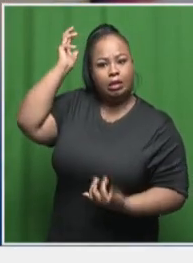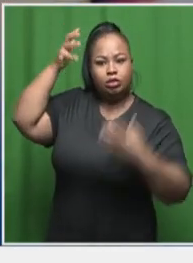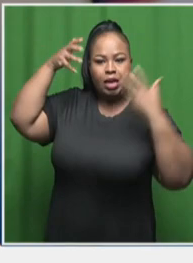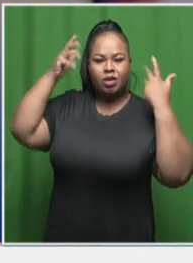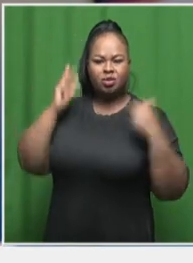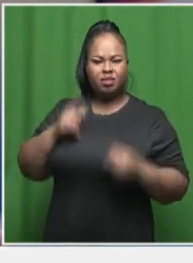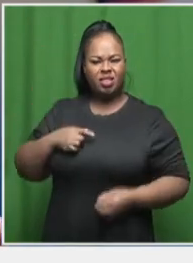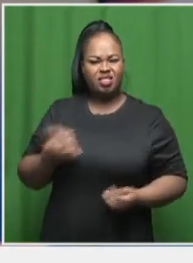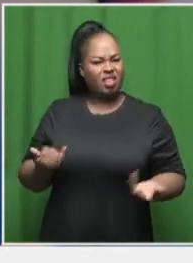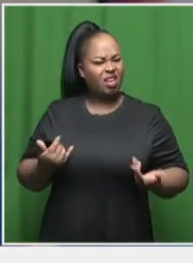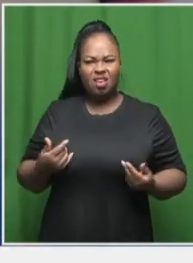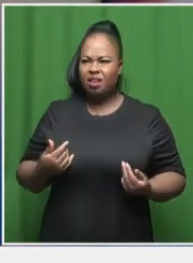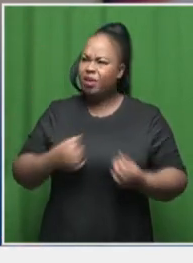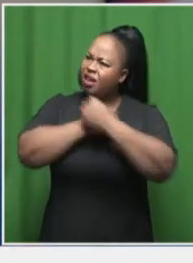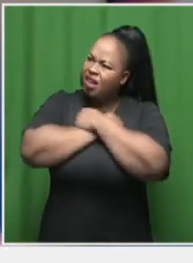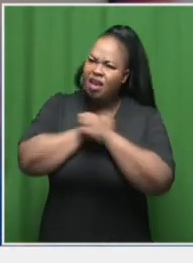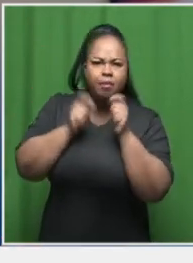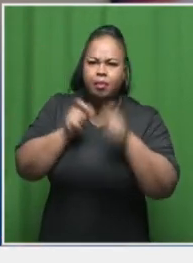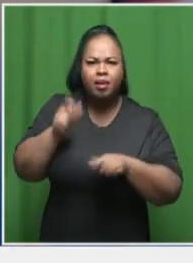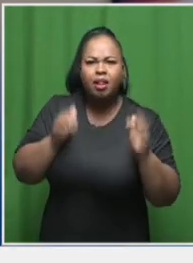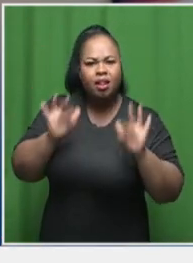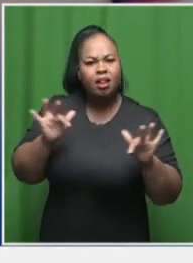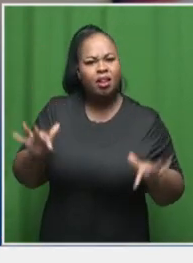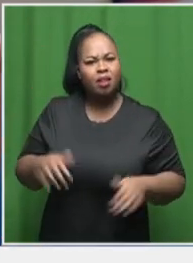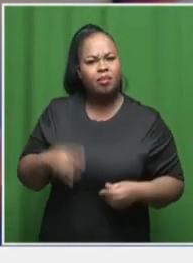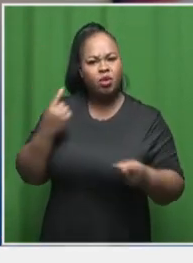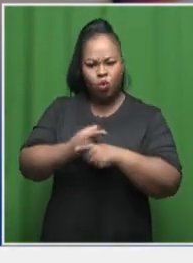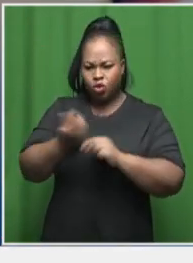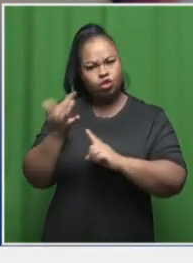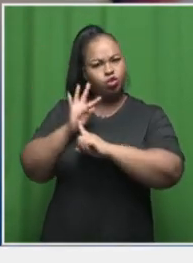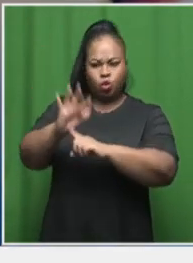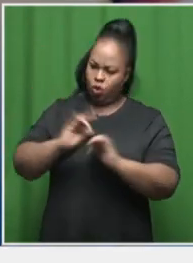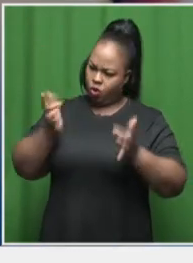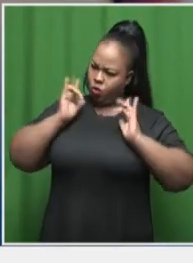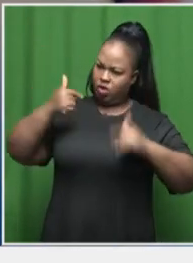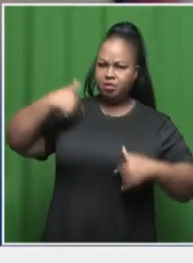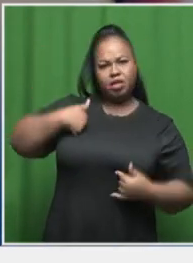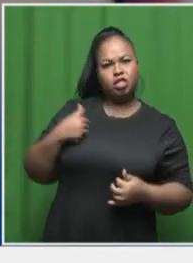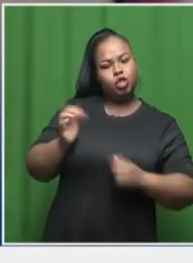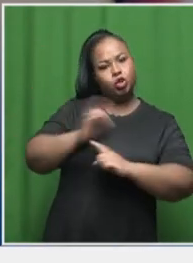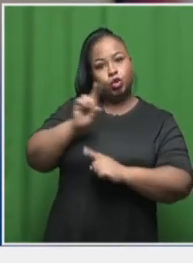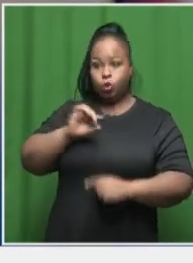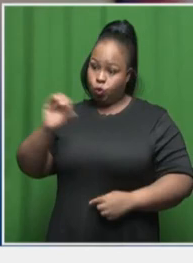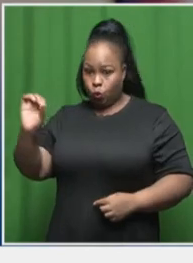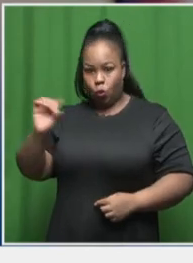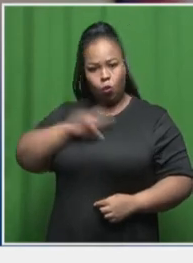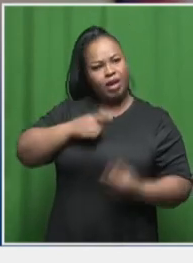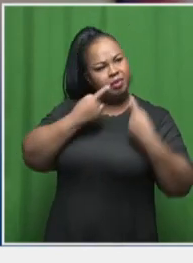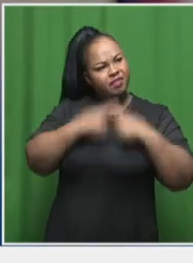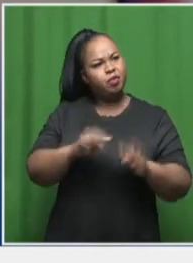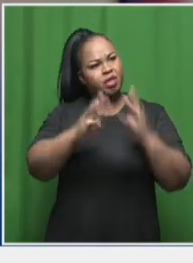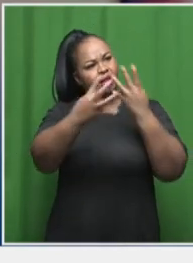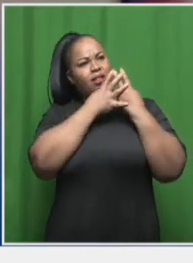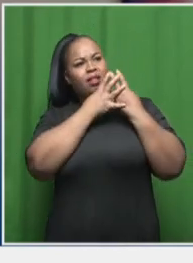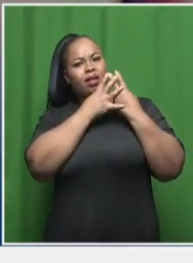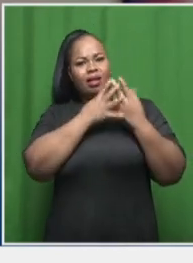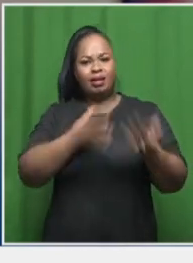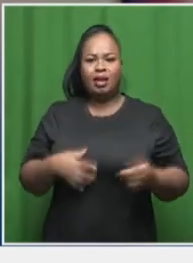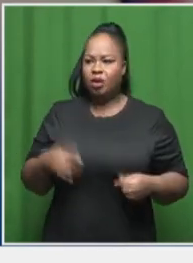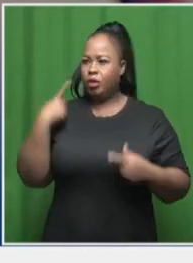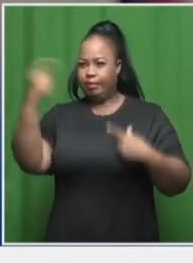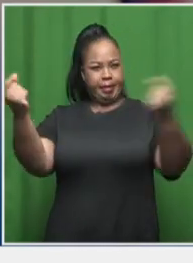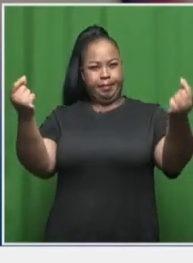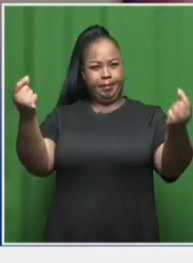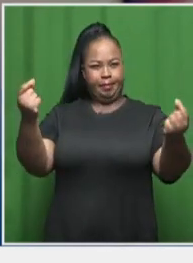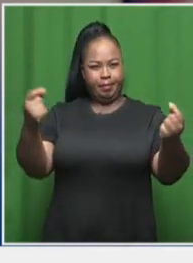and he's just like, but I love people. I'm always giving you guys a show when you come and watch me at the zoo. But now that I'm not in the cage, you're kind of like